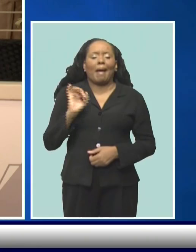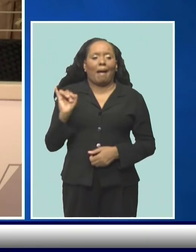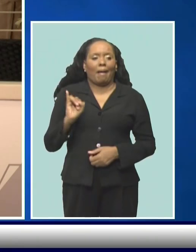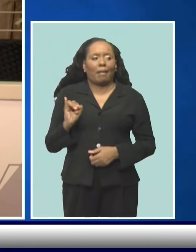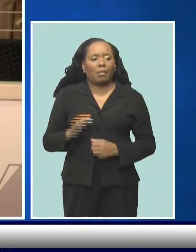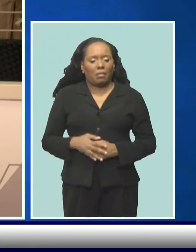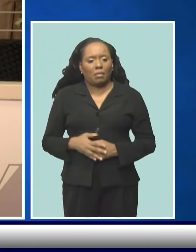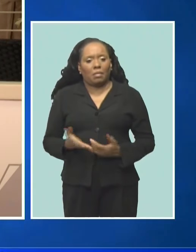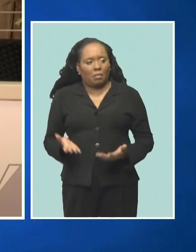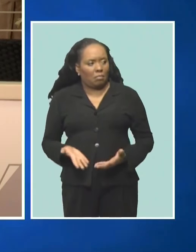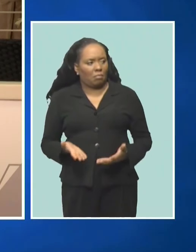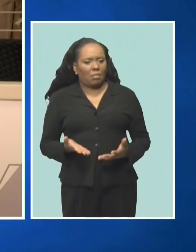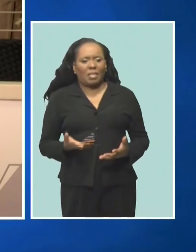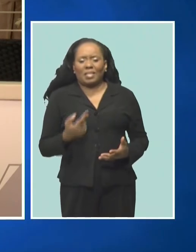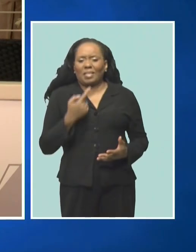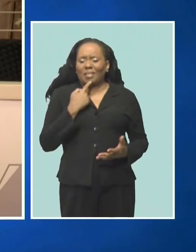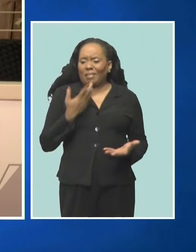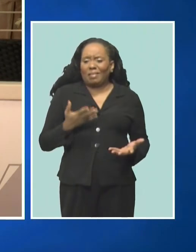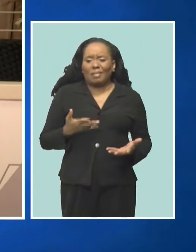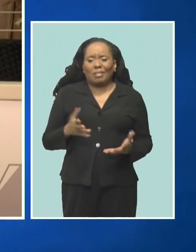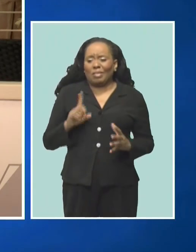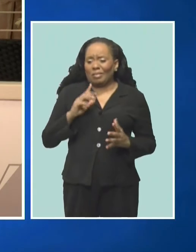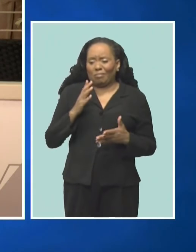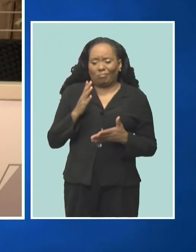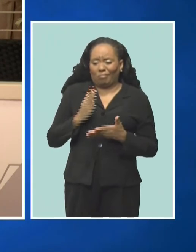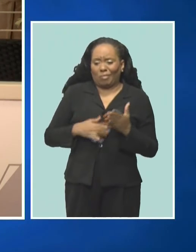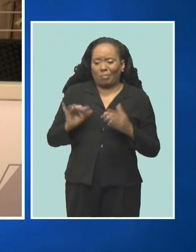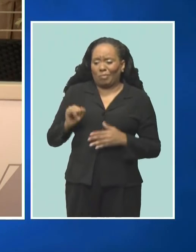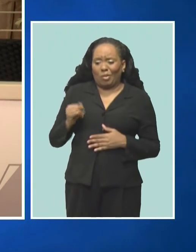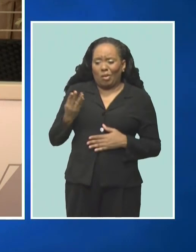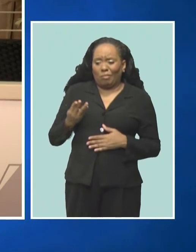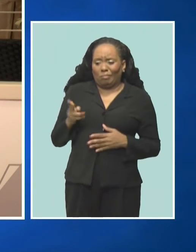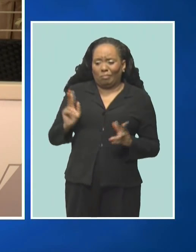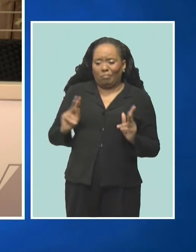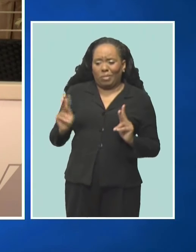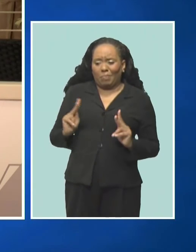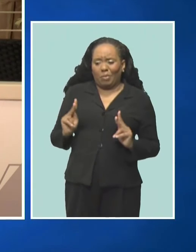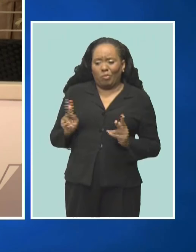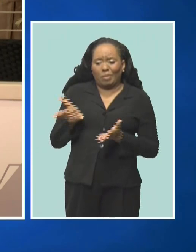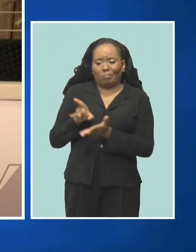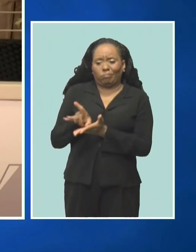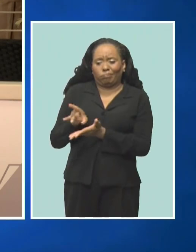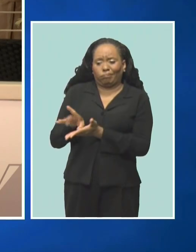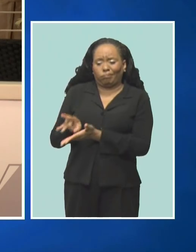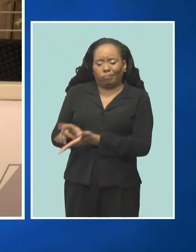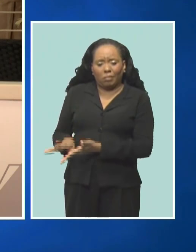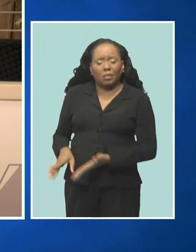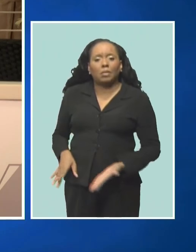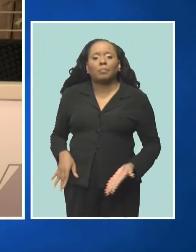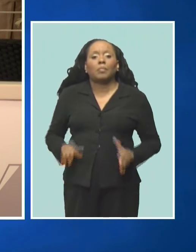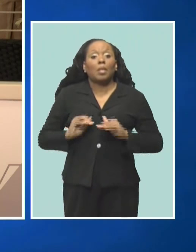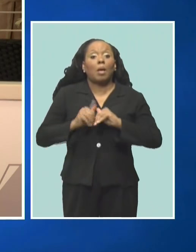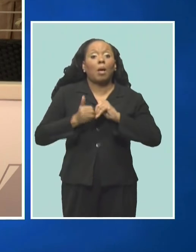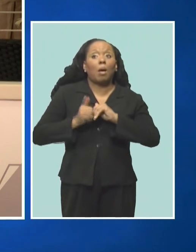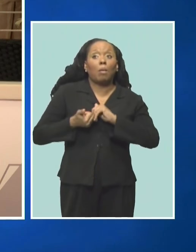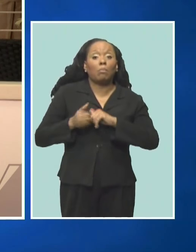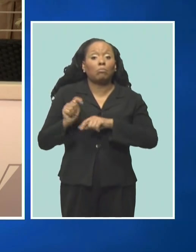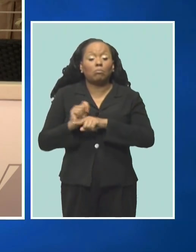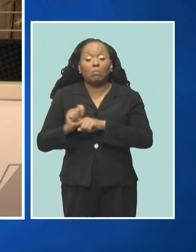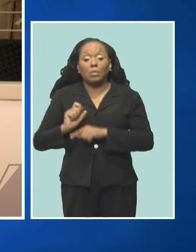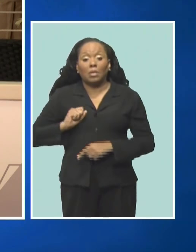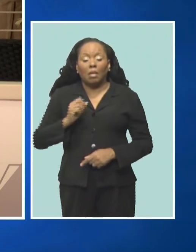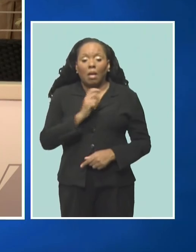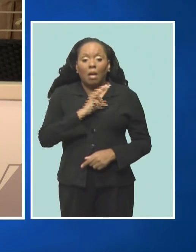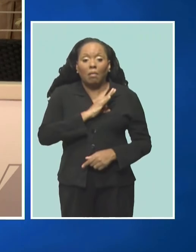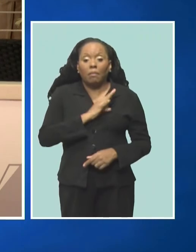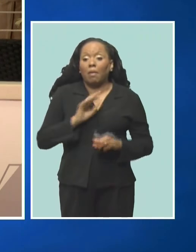useless, and I use useless very loosely, how is it that we then are going to train our staff, train our